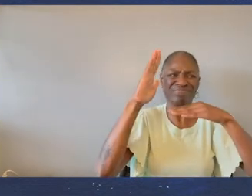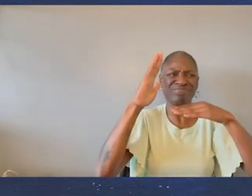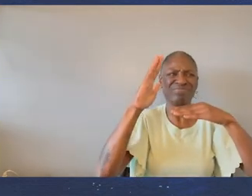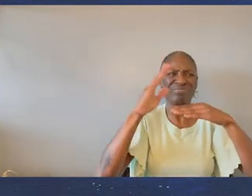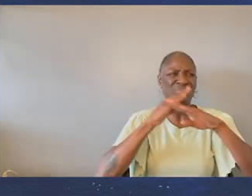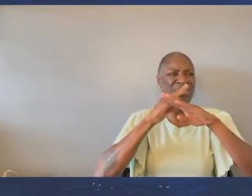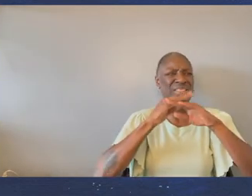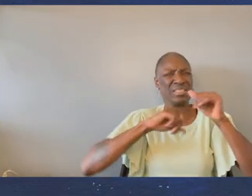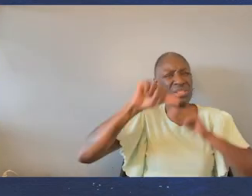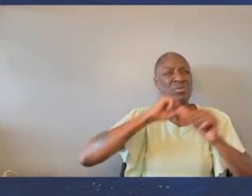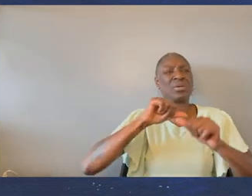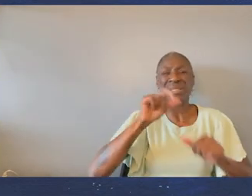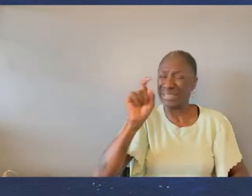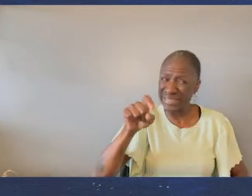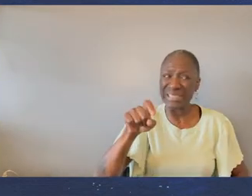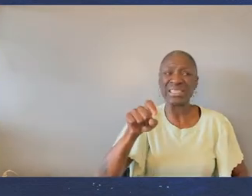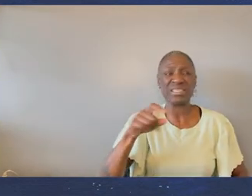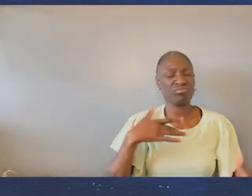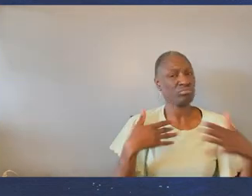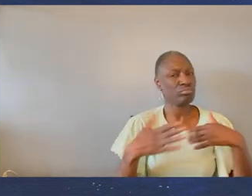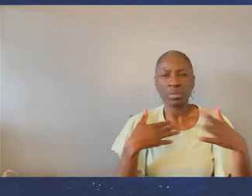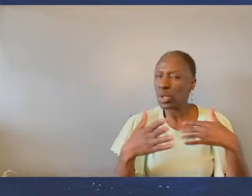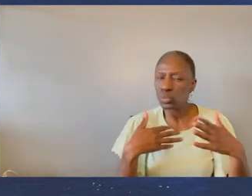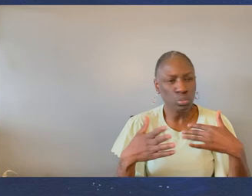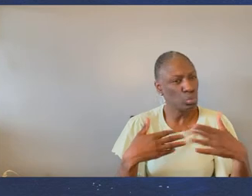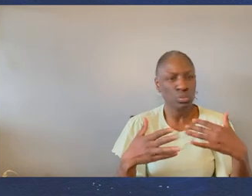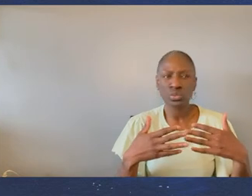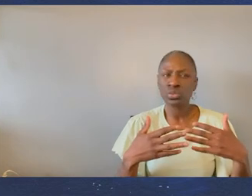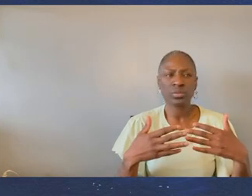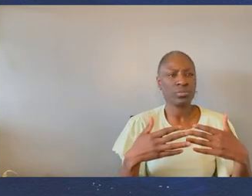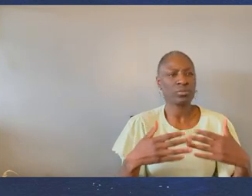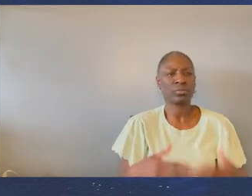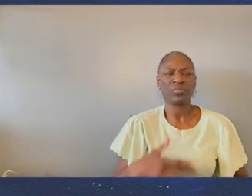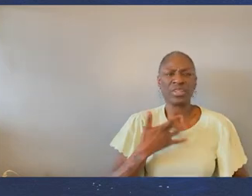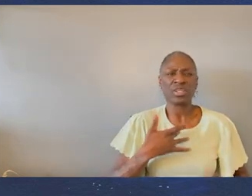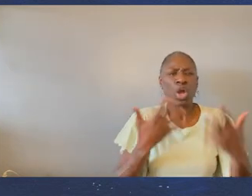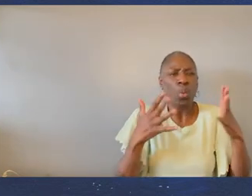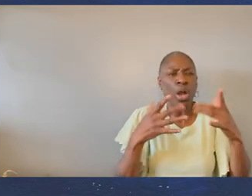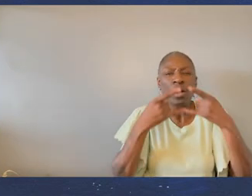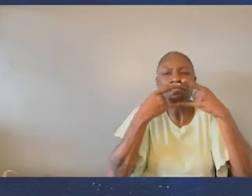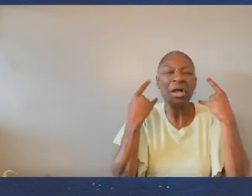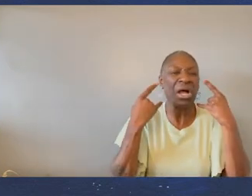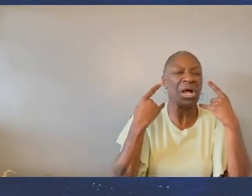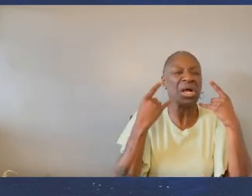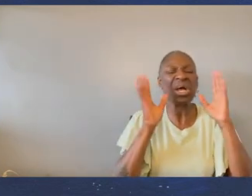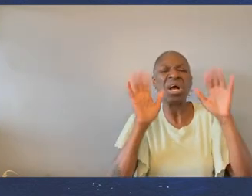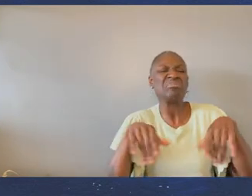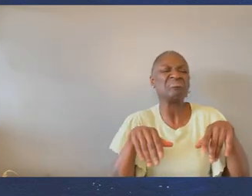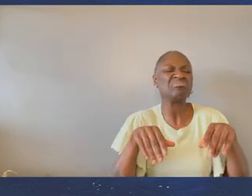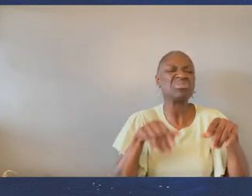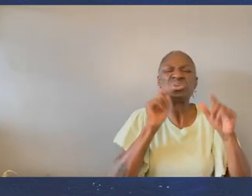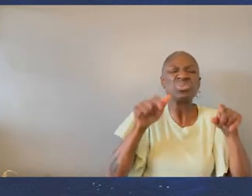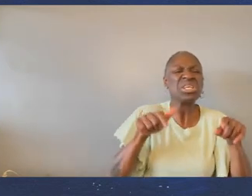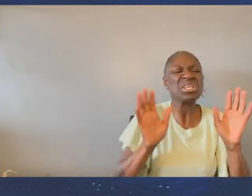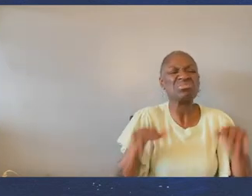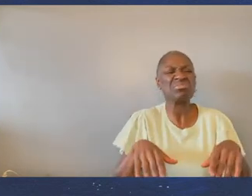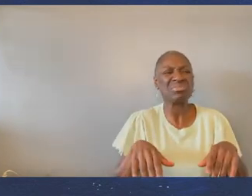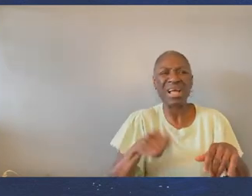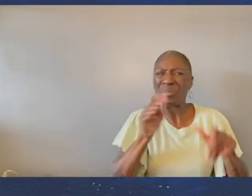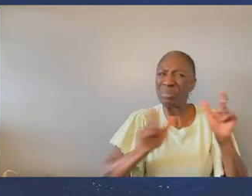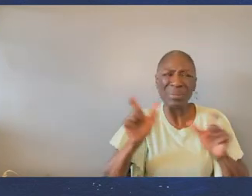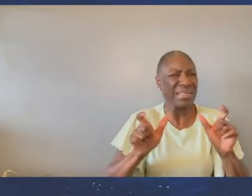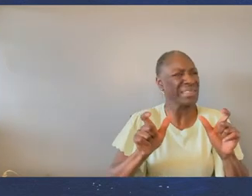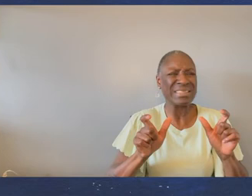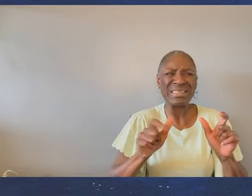lifted. We must protect one another, regardless of whether you feel wearing a mask is not for